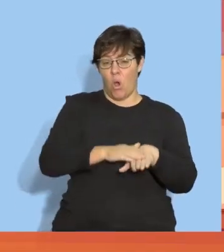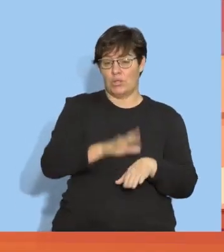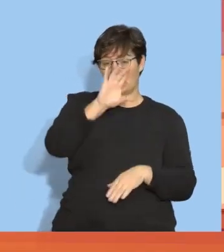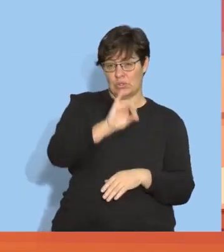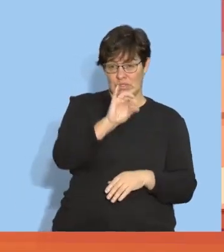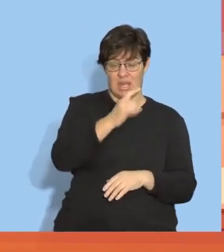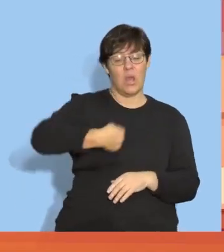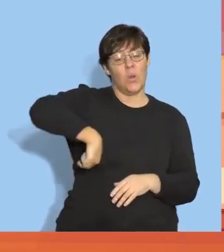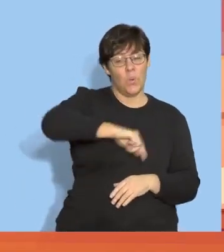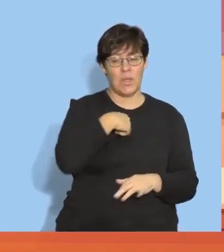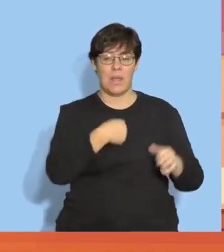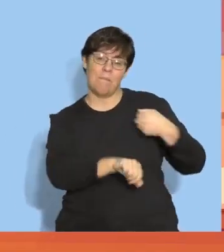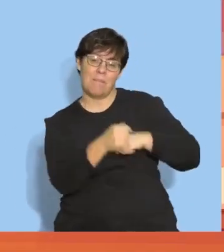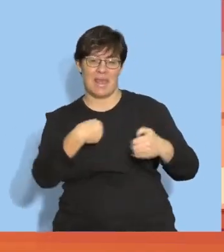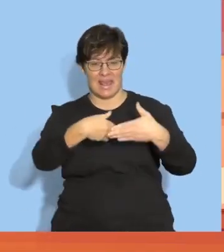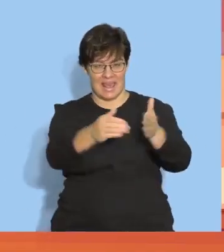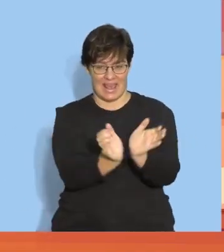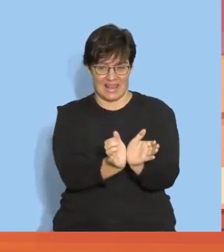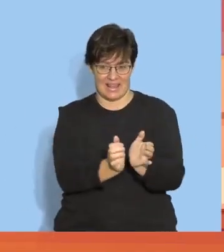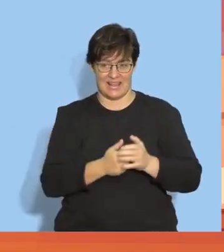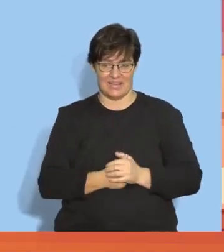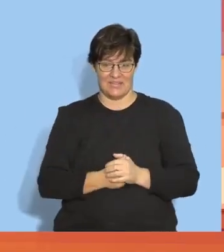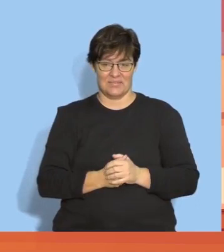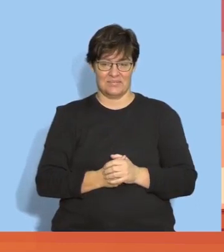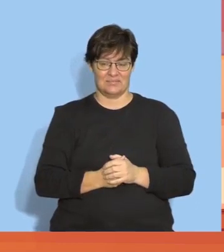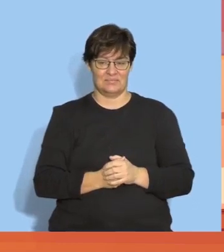On Tuesday, we bake a cake.